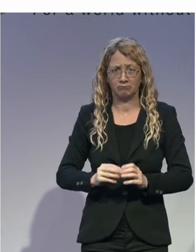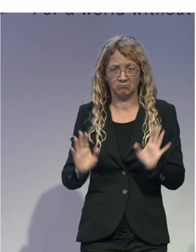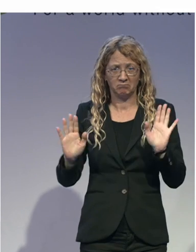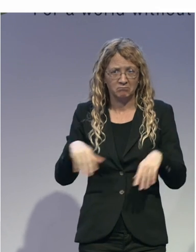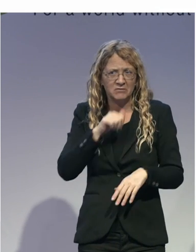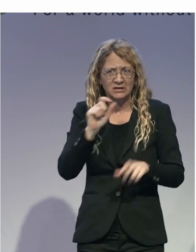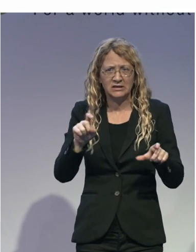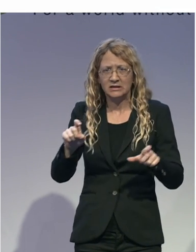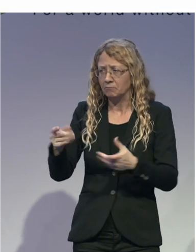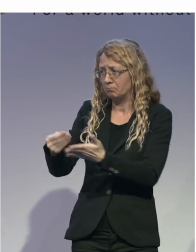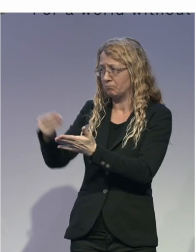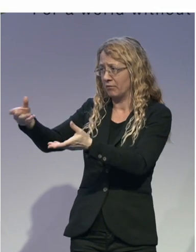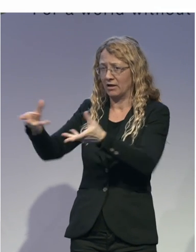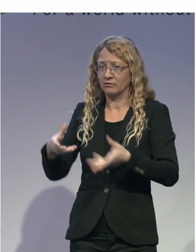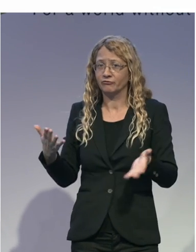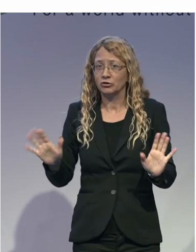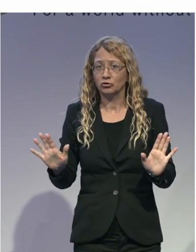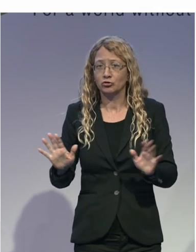And, we've got a hand back up.